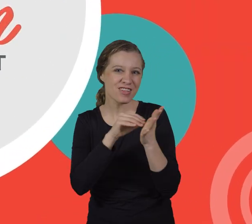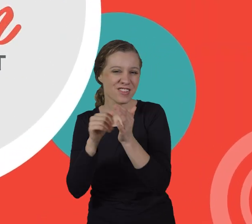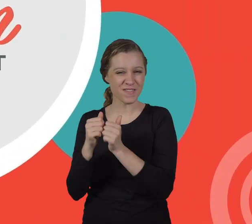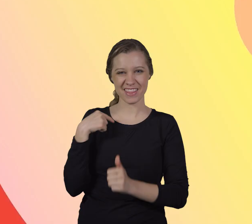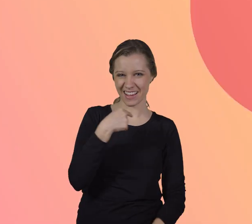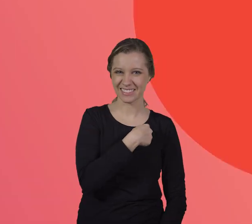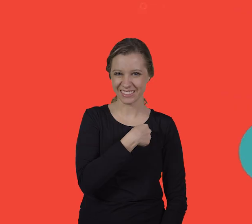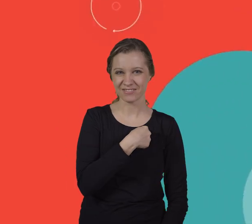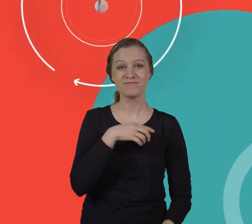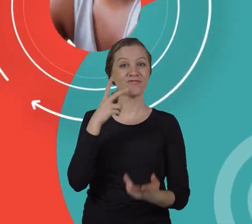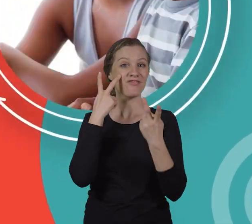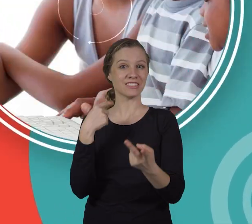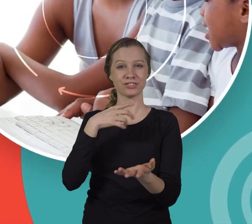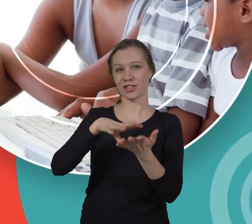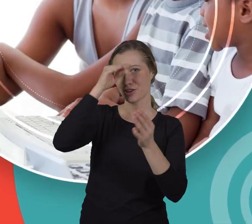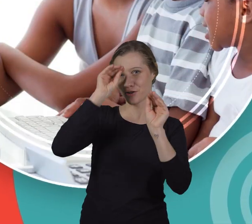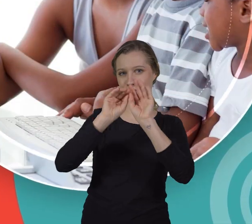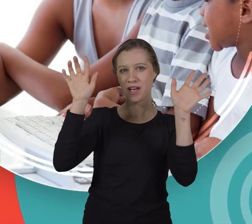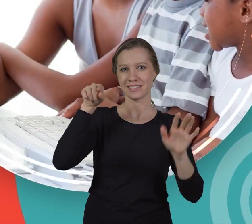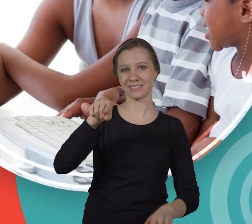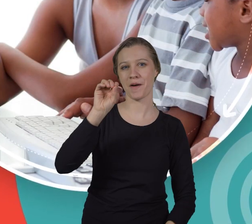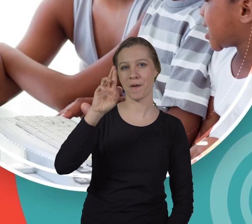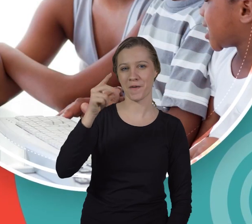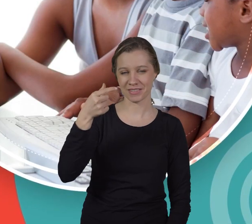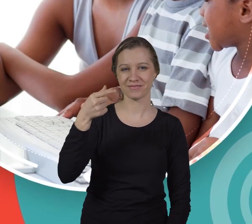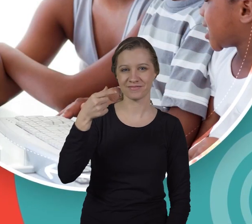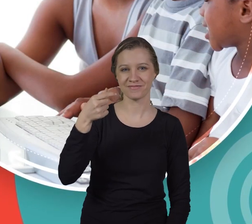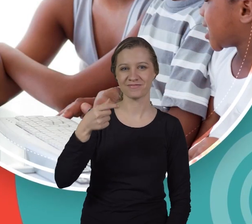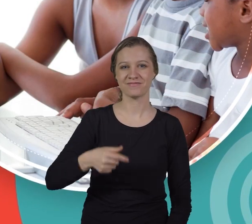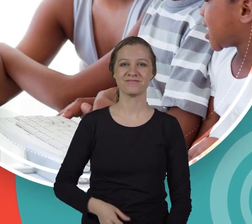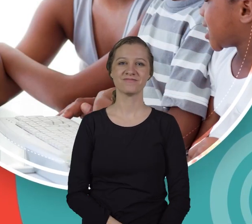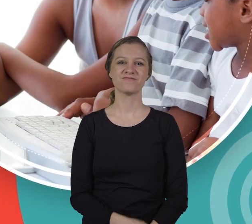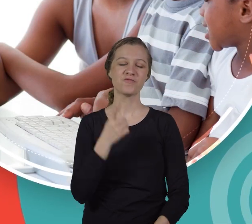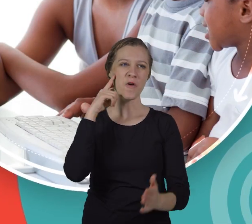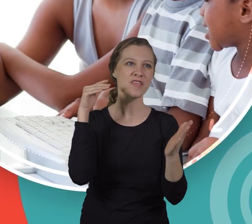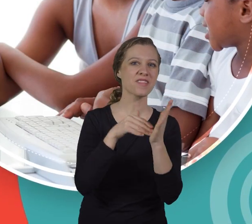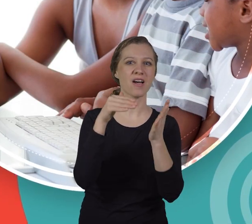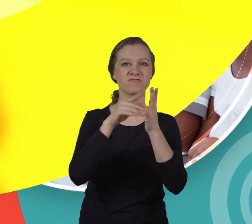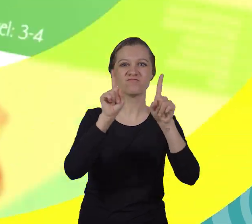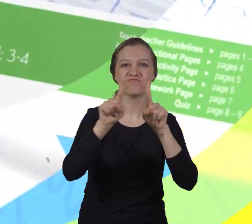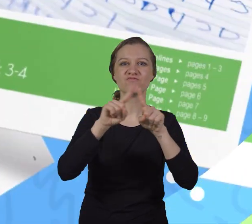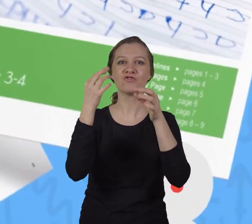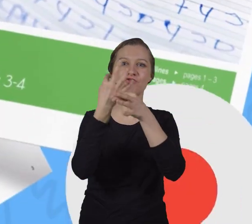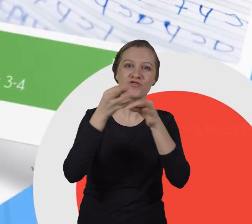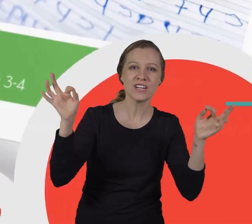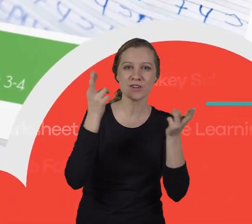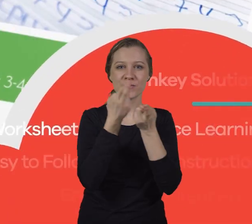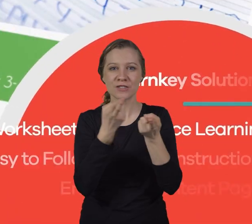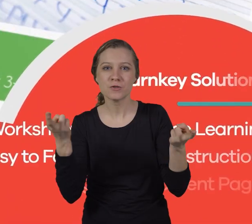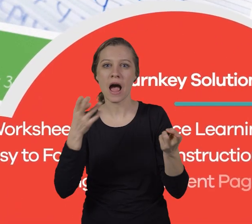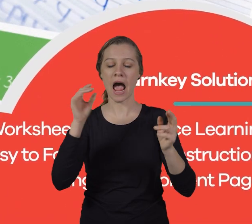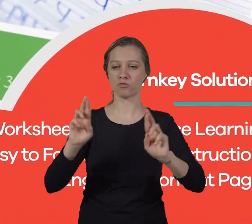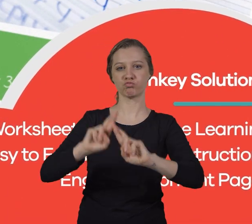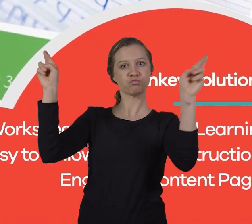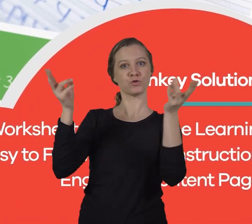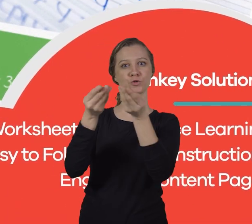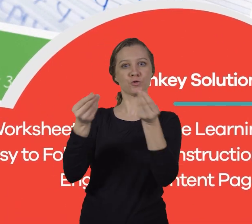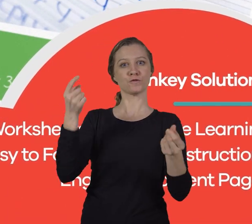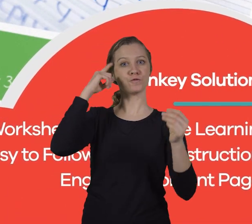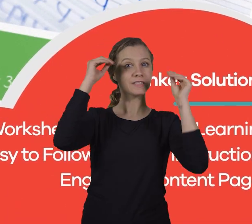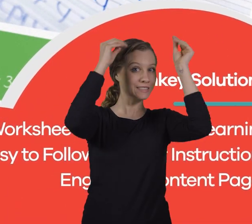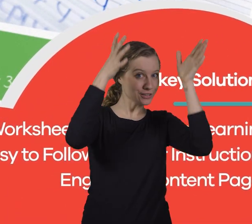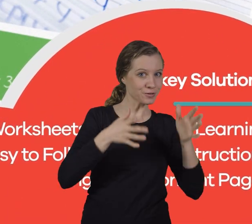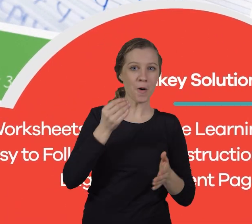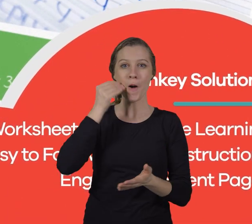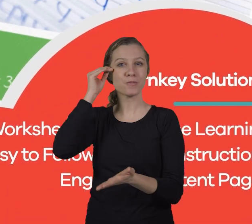Visit us at learnbright.org for thousands of free resources and turnkey solutions for teachers